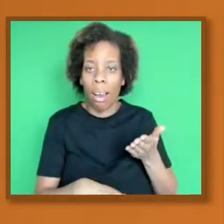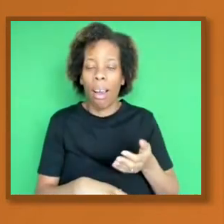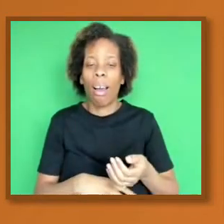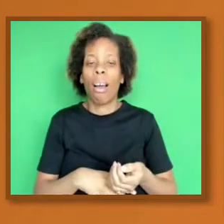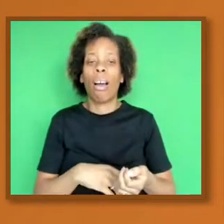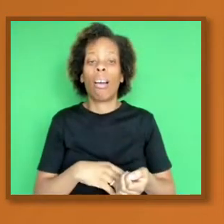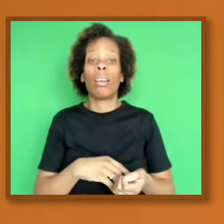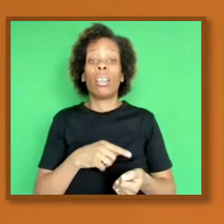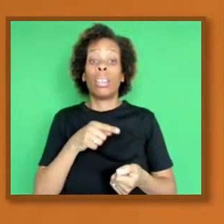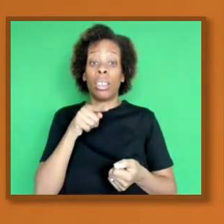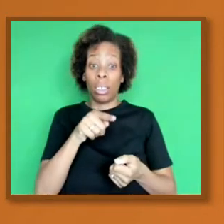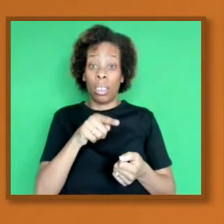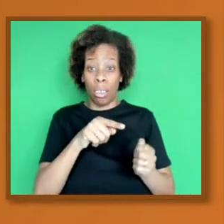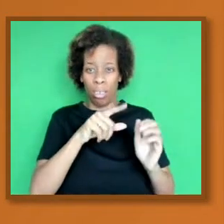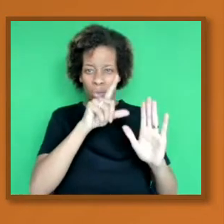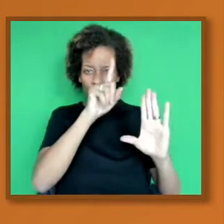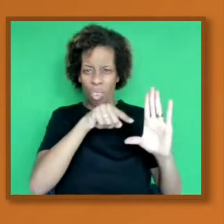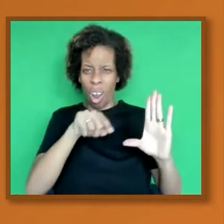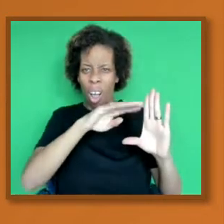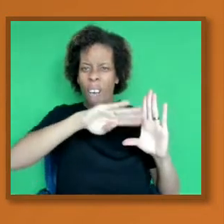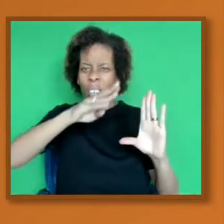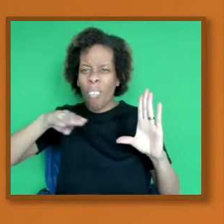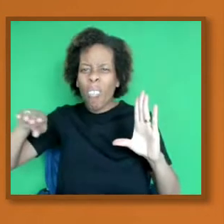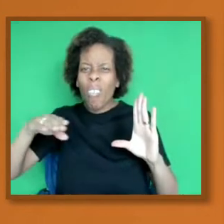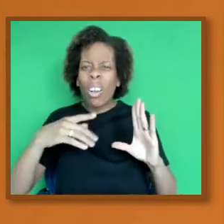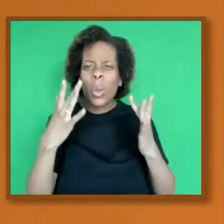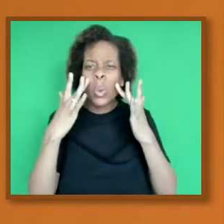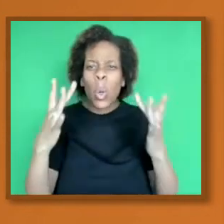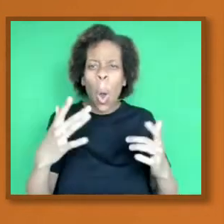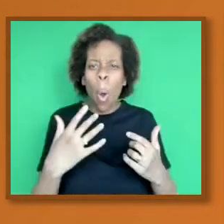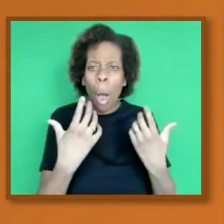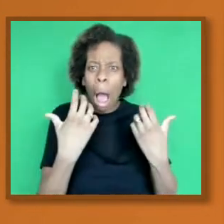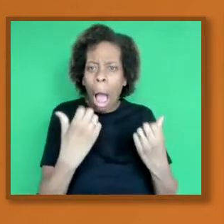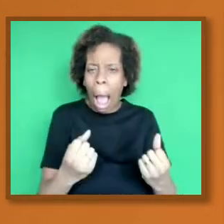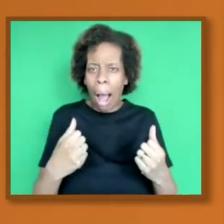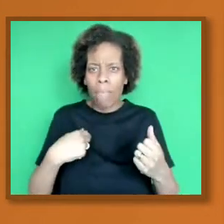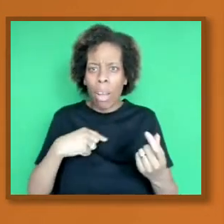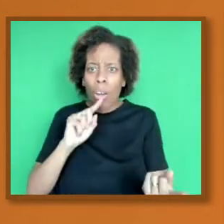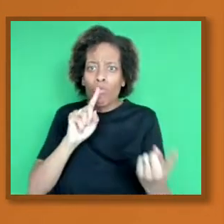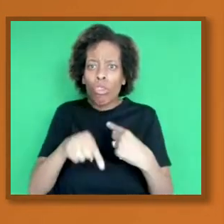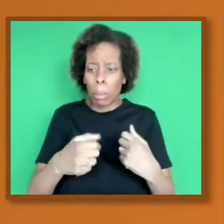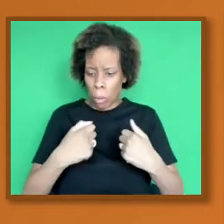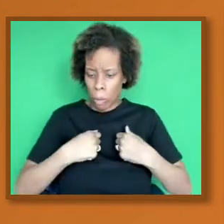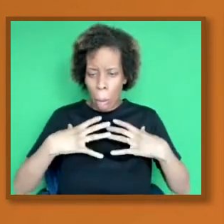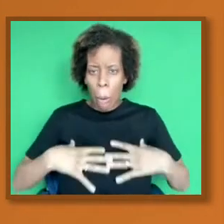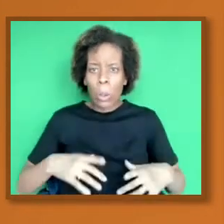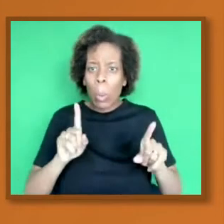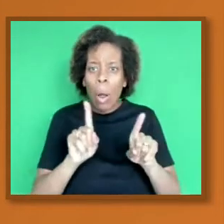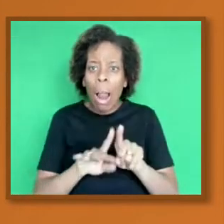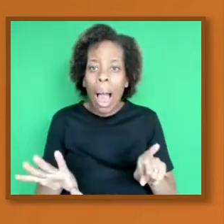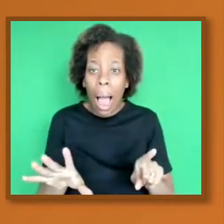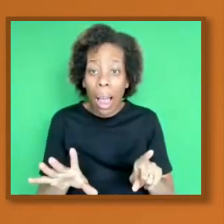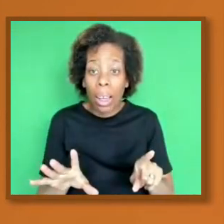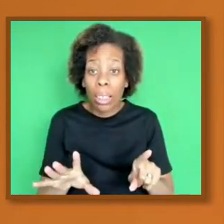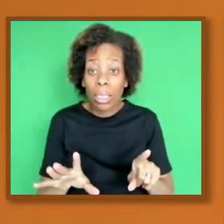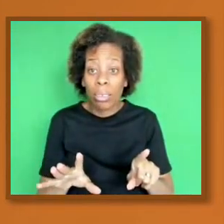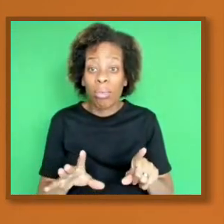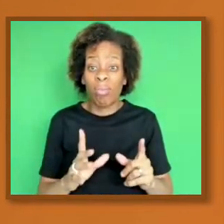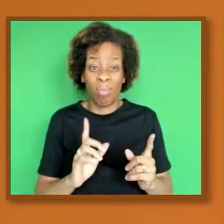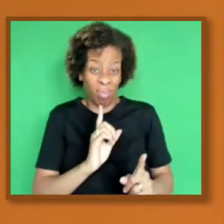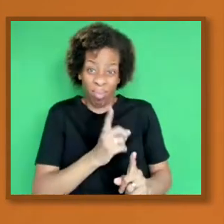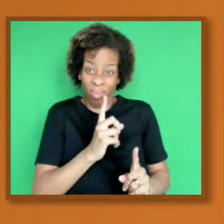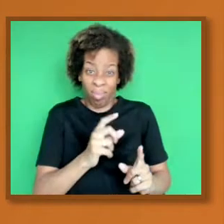the response that we do is far greater, quicker. And in essence, that's what viruses do. And in fact,